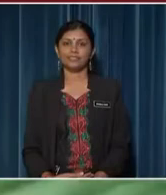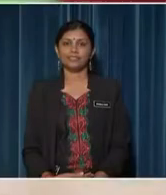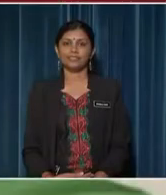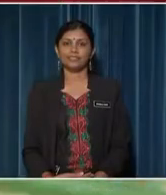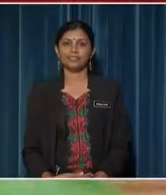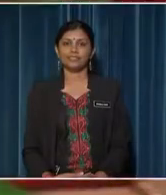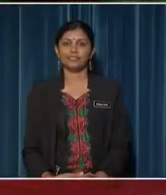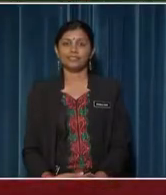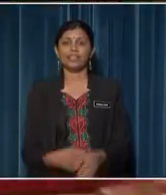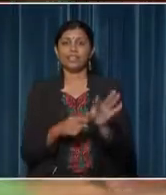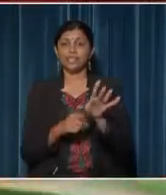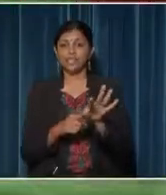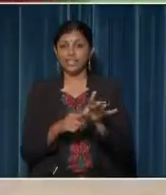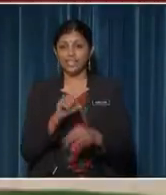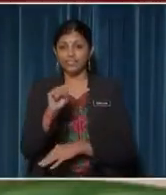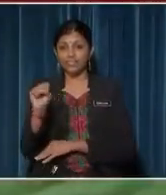Leaves